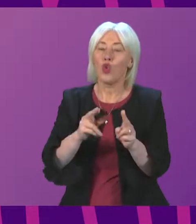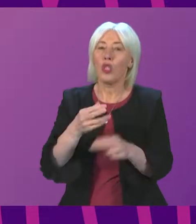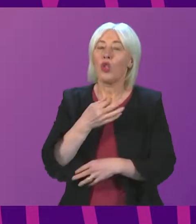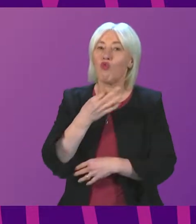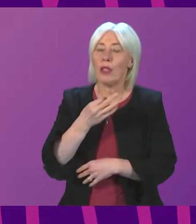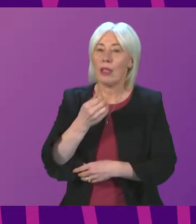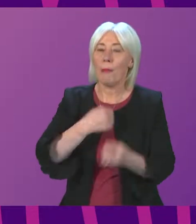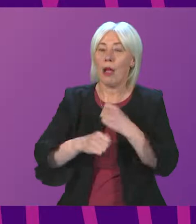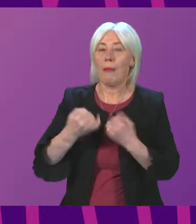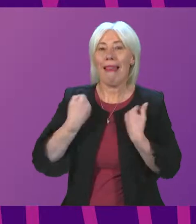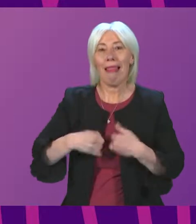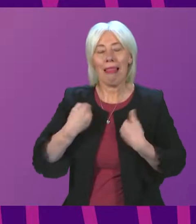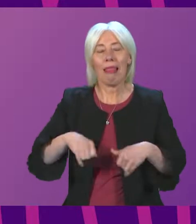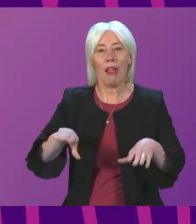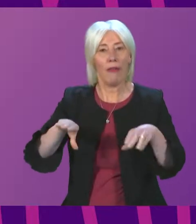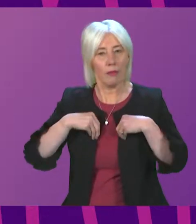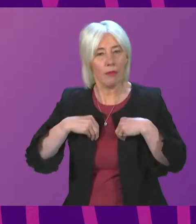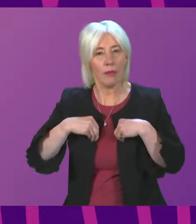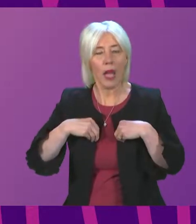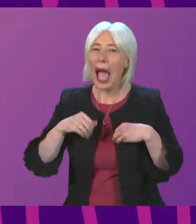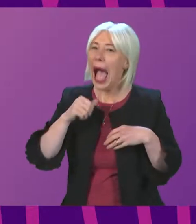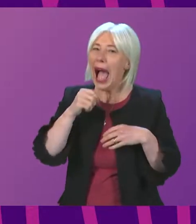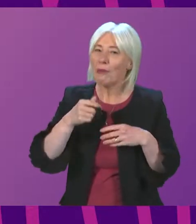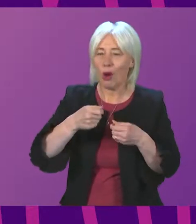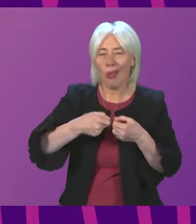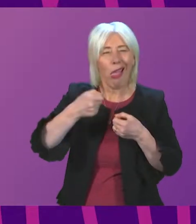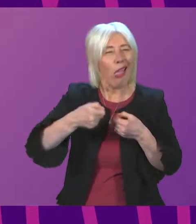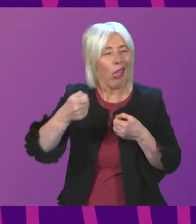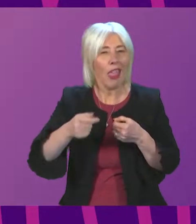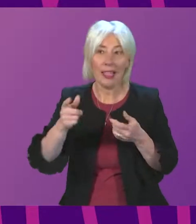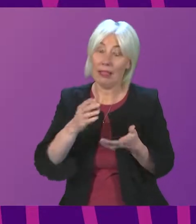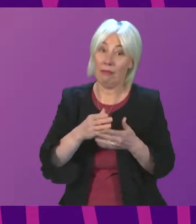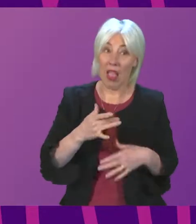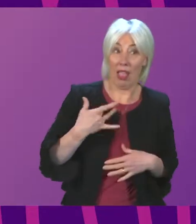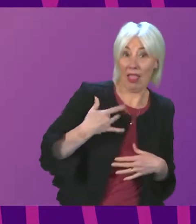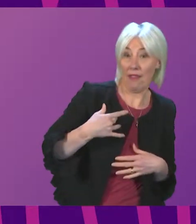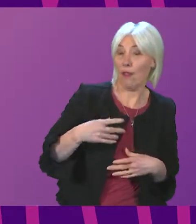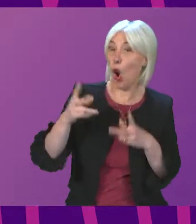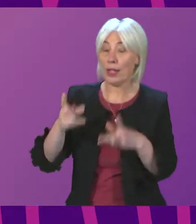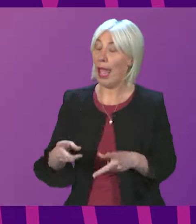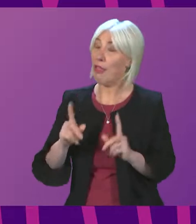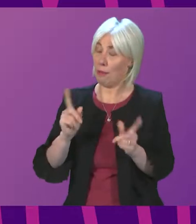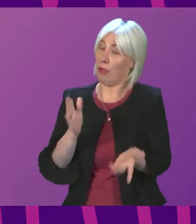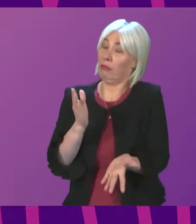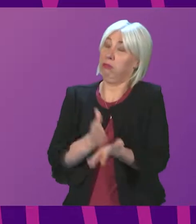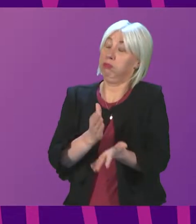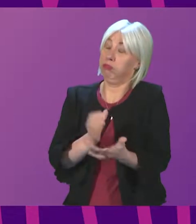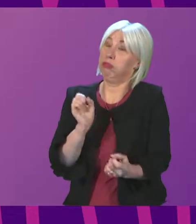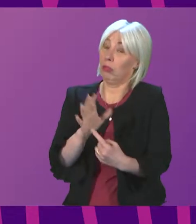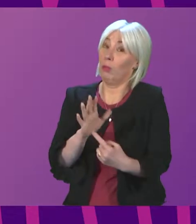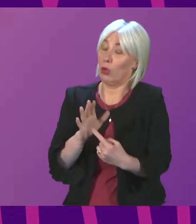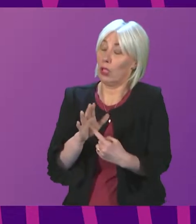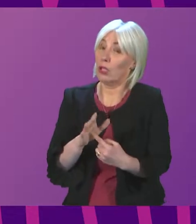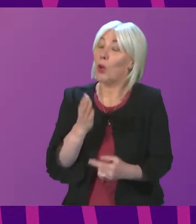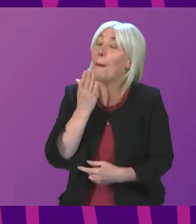seriously ill from COVID. It is not an exaggeration to say that it could be the difference between life and death for someone who contracts the virus. So please do